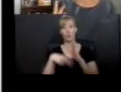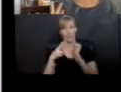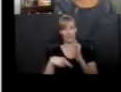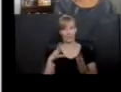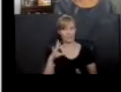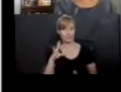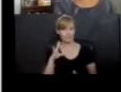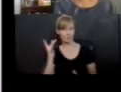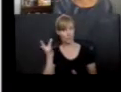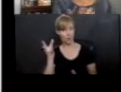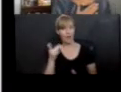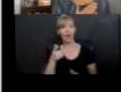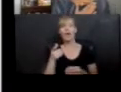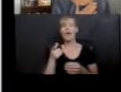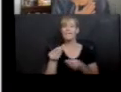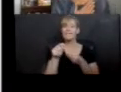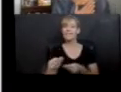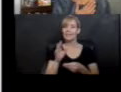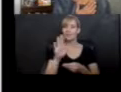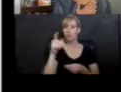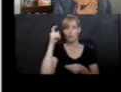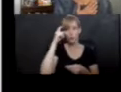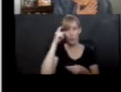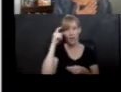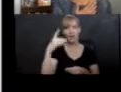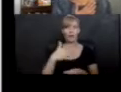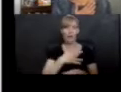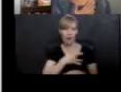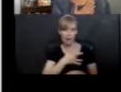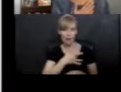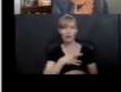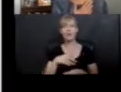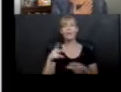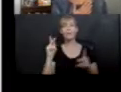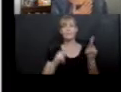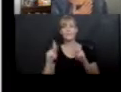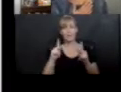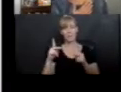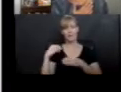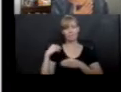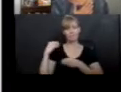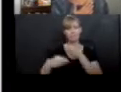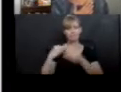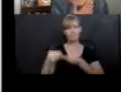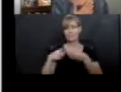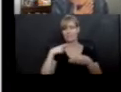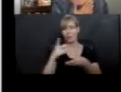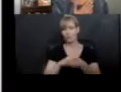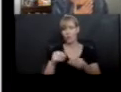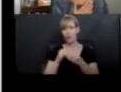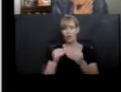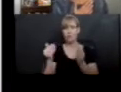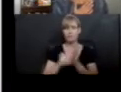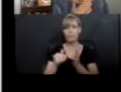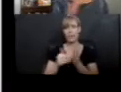feeding your brain, right? It also feeds your heart, right? Humans have been telling stories for thousands and thousands of years. Before we had written